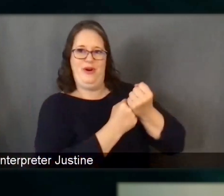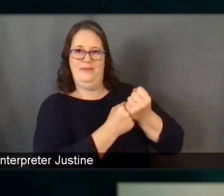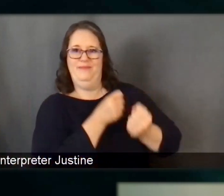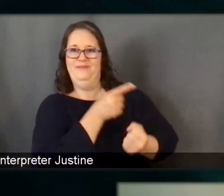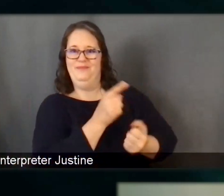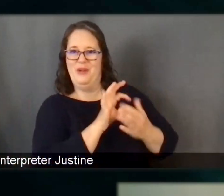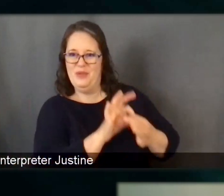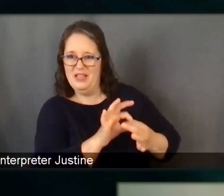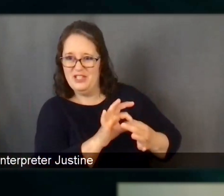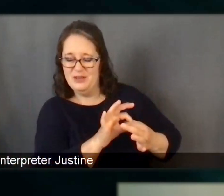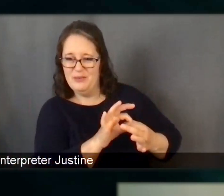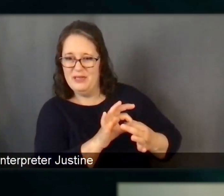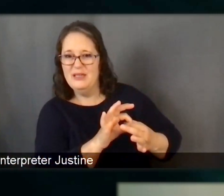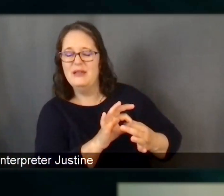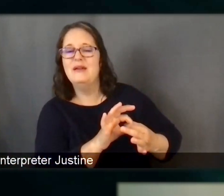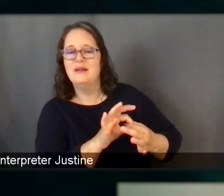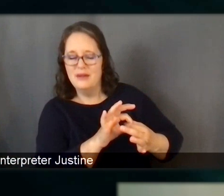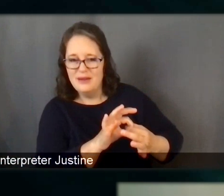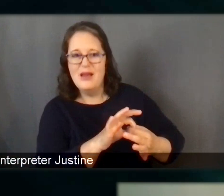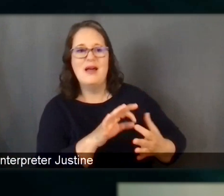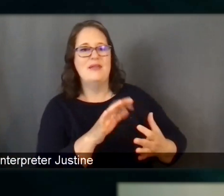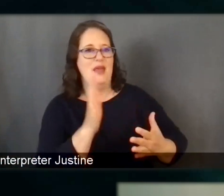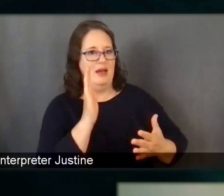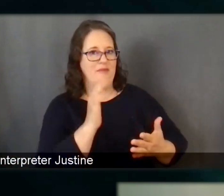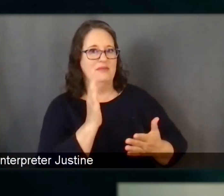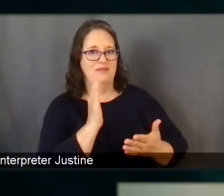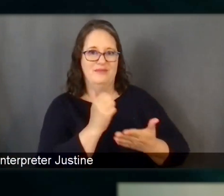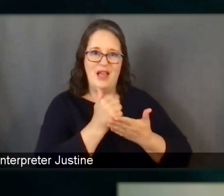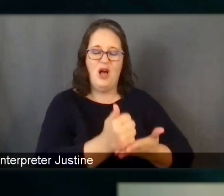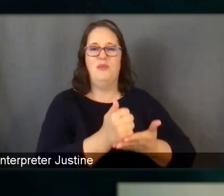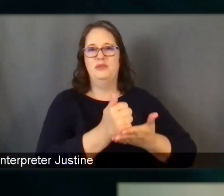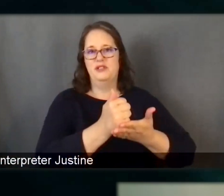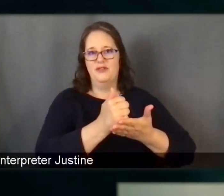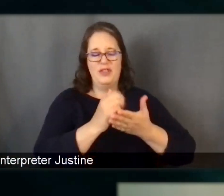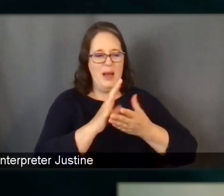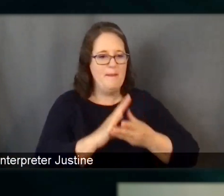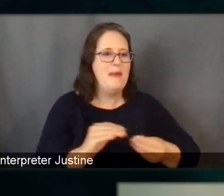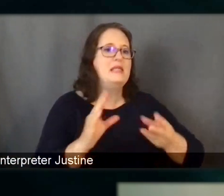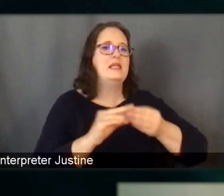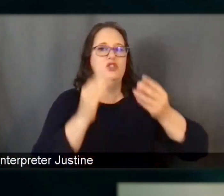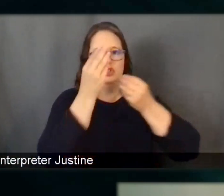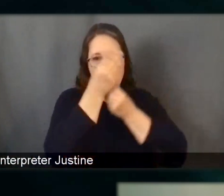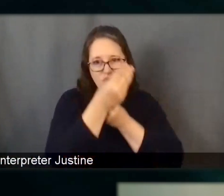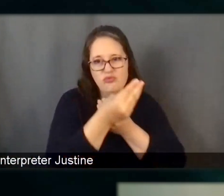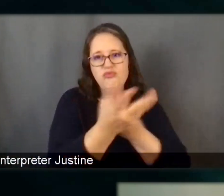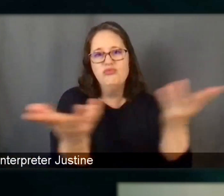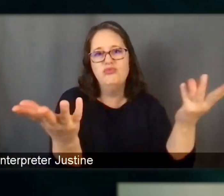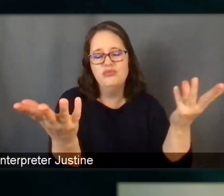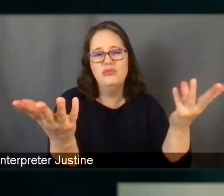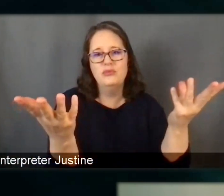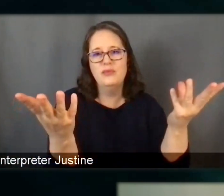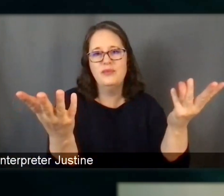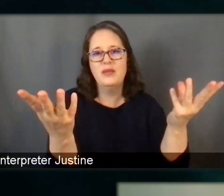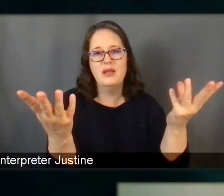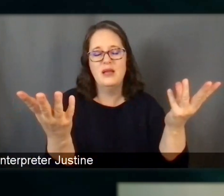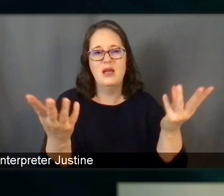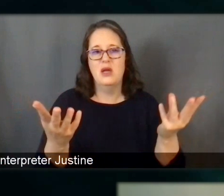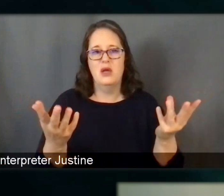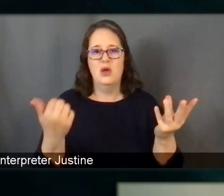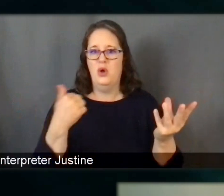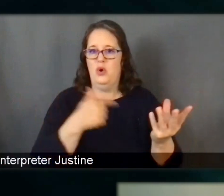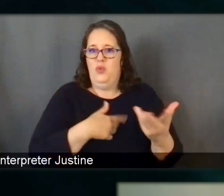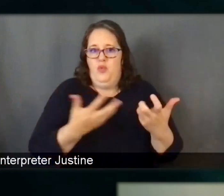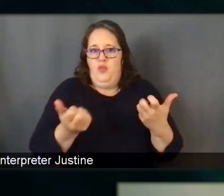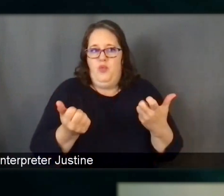really helpful to help spread the message, to get the word out, um, and to also ensure that we're not just communicating the